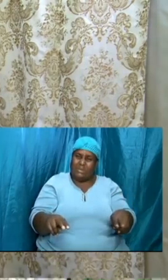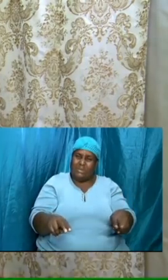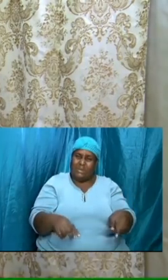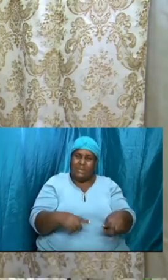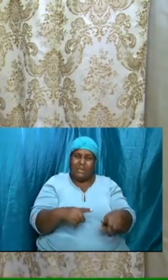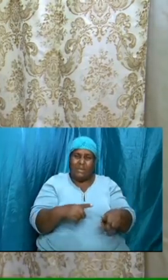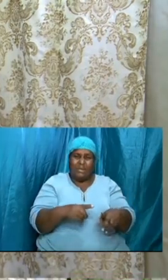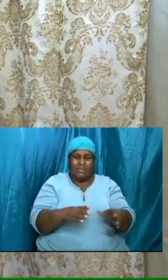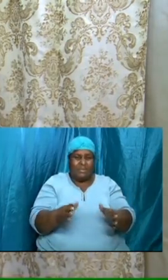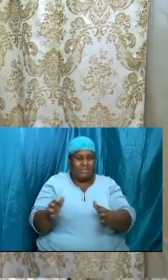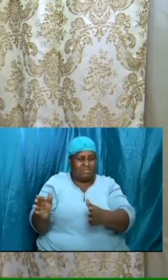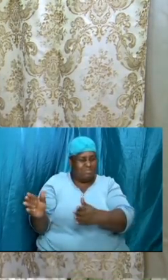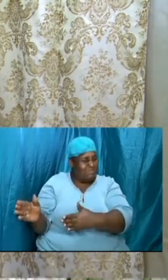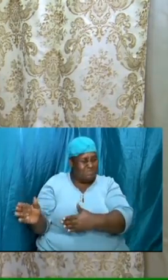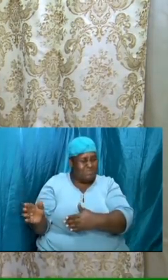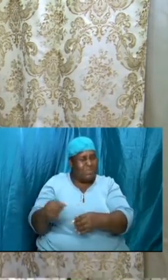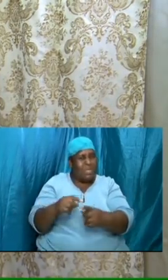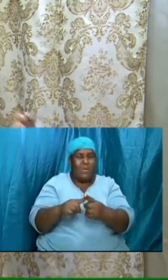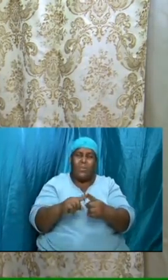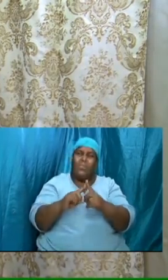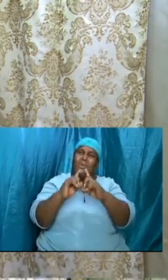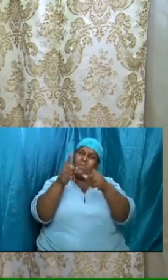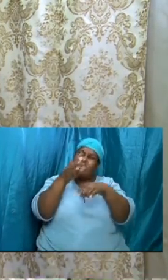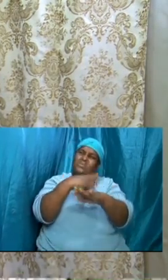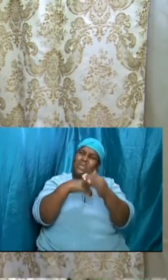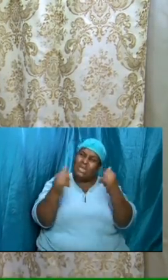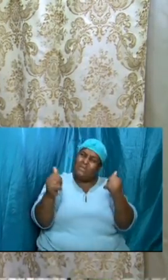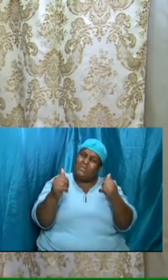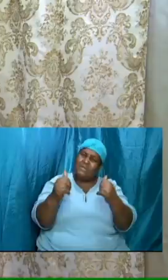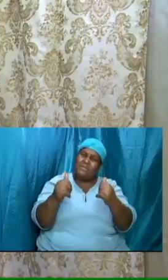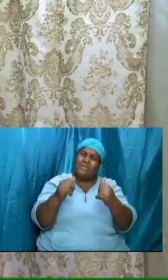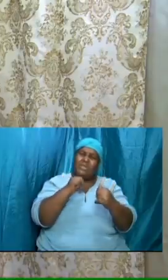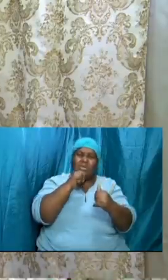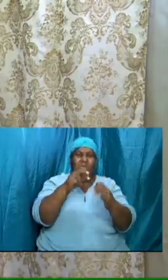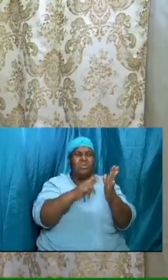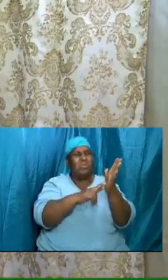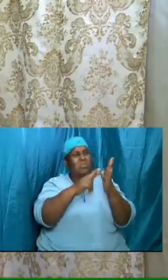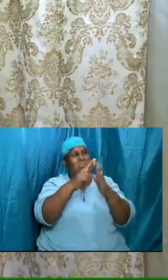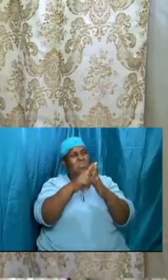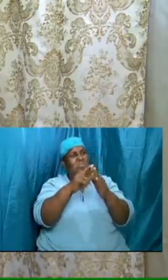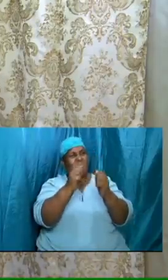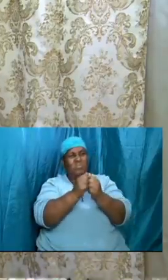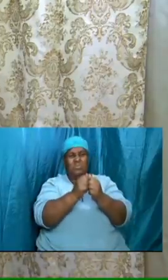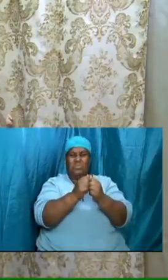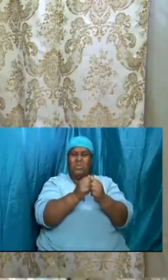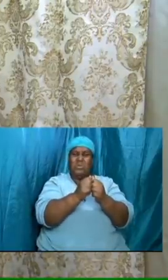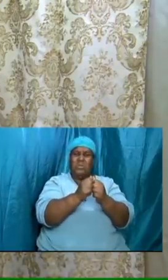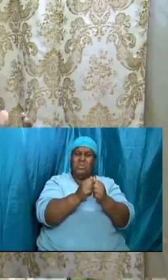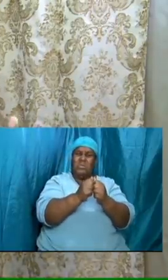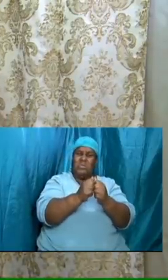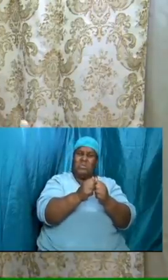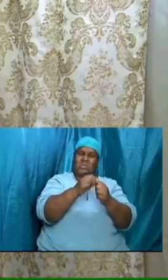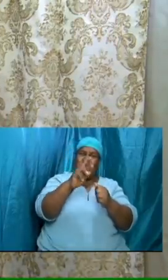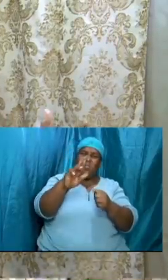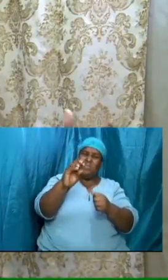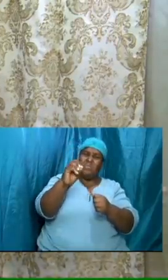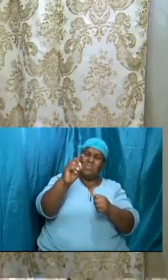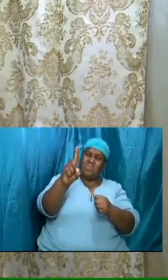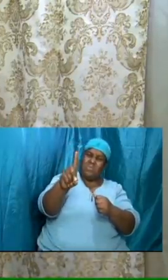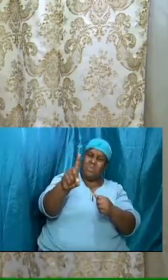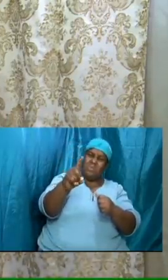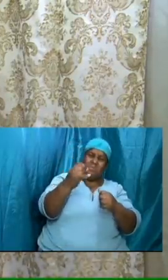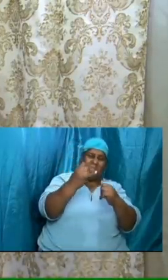people the church with a rod of iron who then was it referring to when he said that he's going to rule the nations